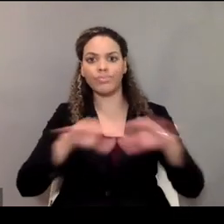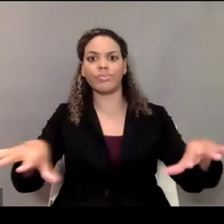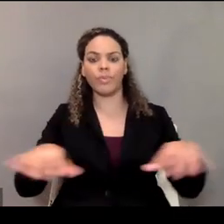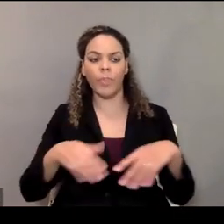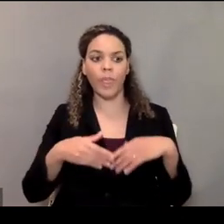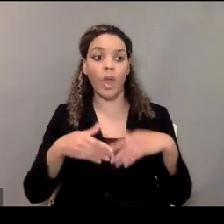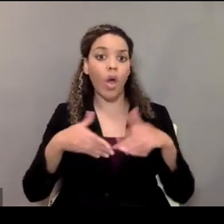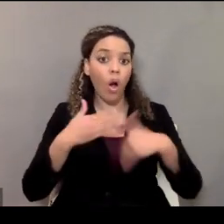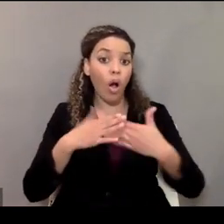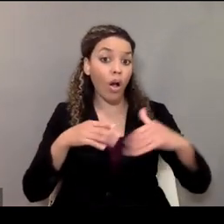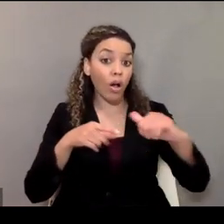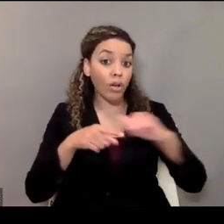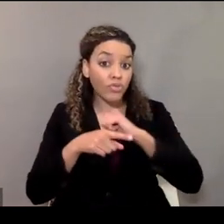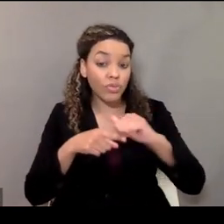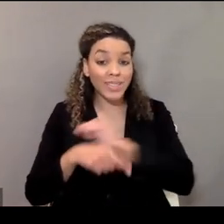on the use of it.